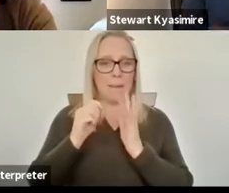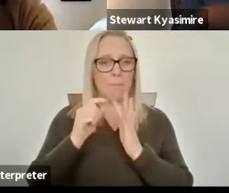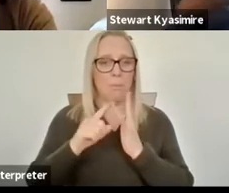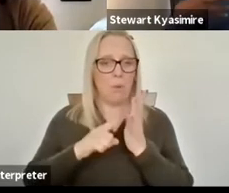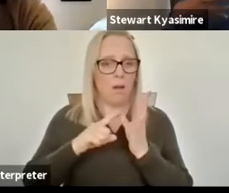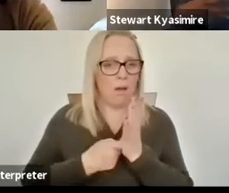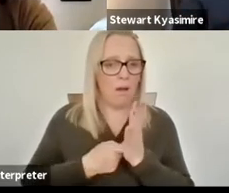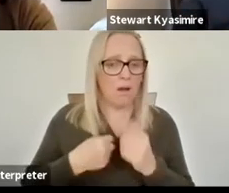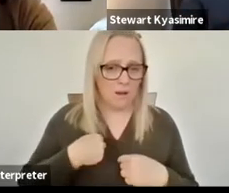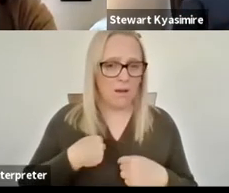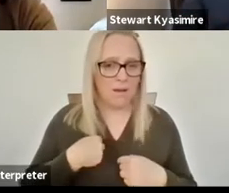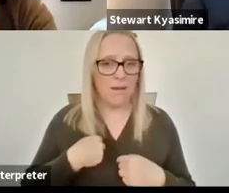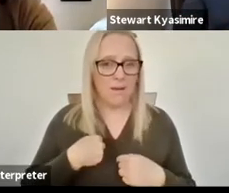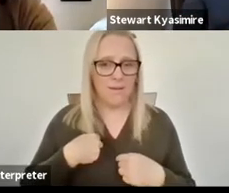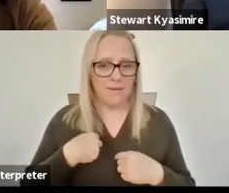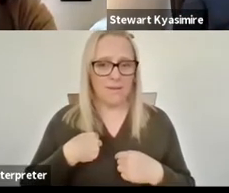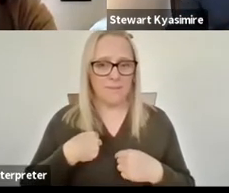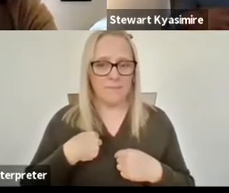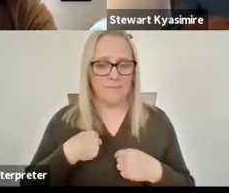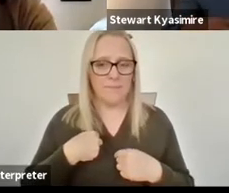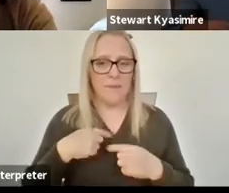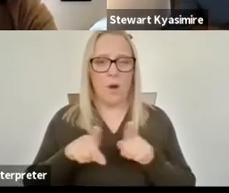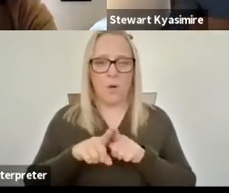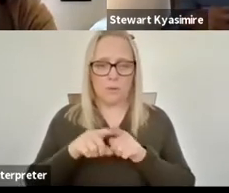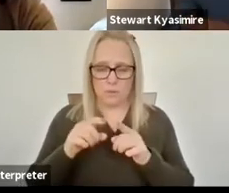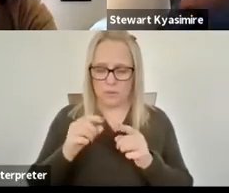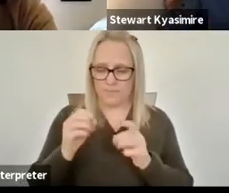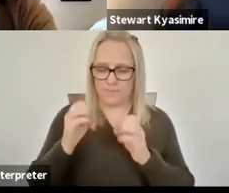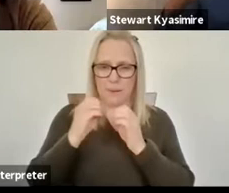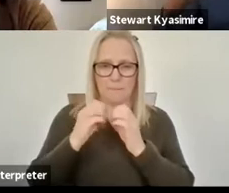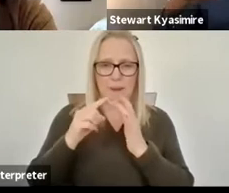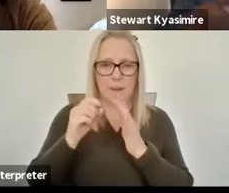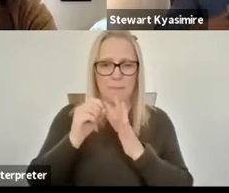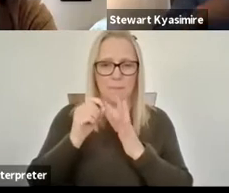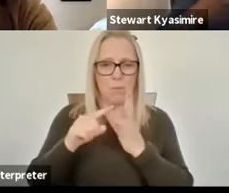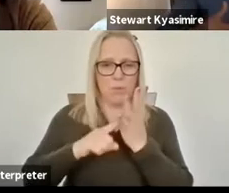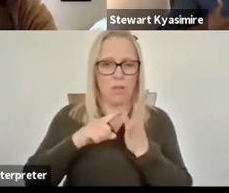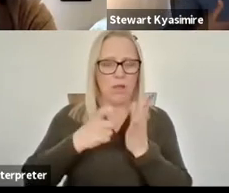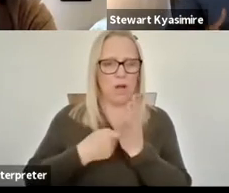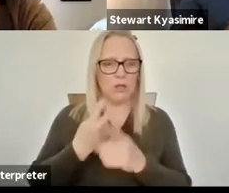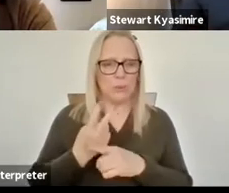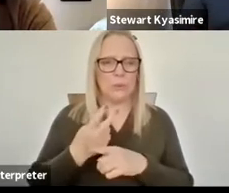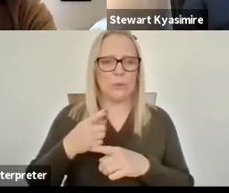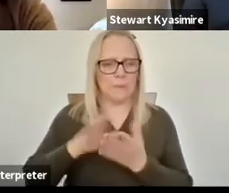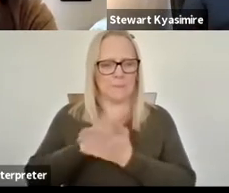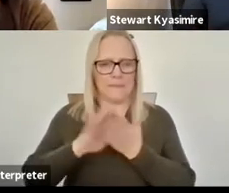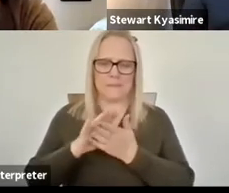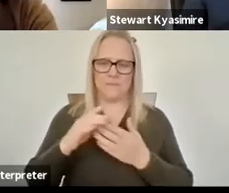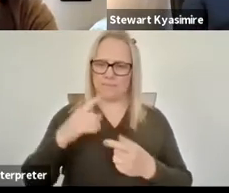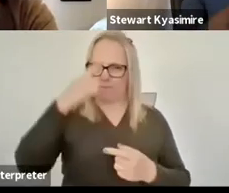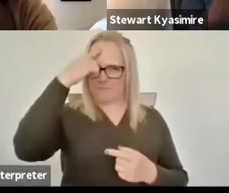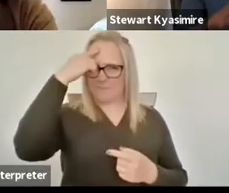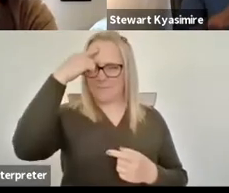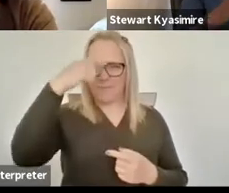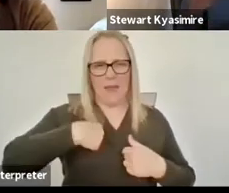and having bipolar 2 right and then obviously having the love of the human mind it made me have to it made me have to be